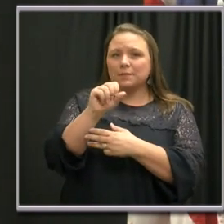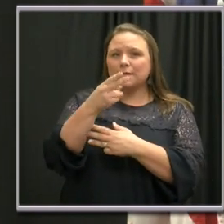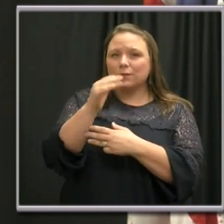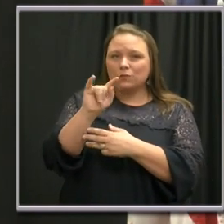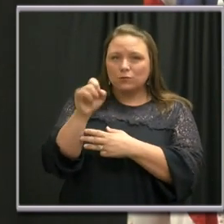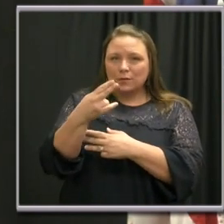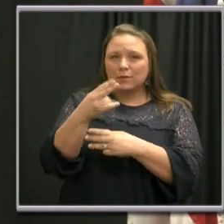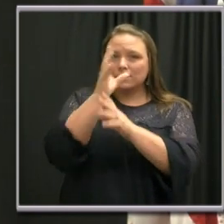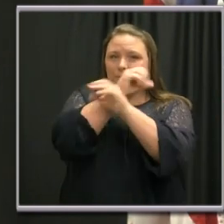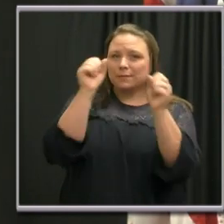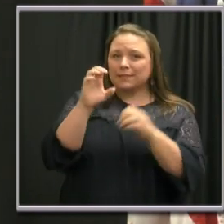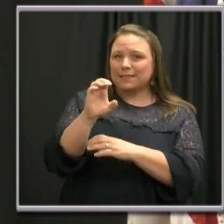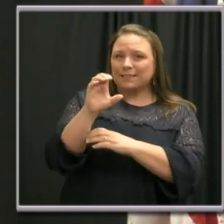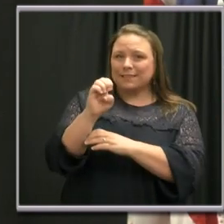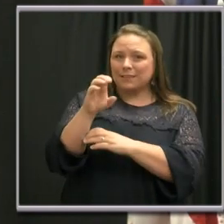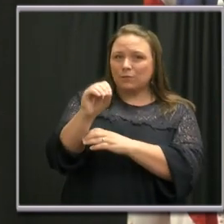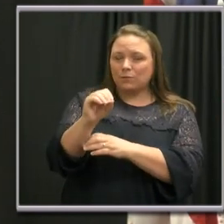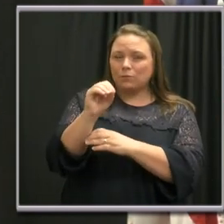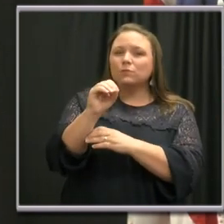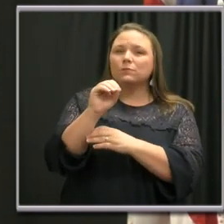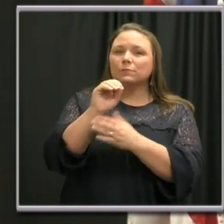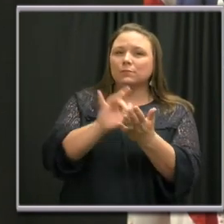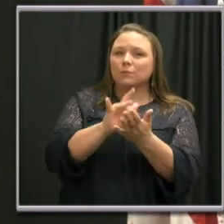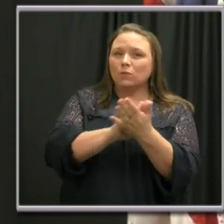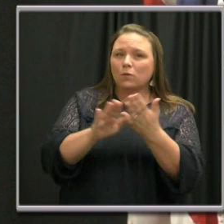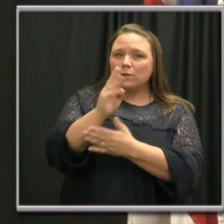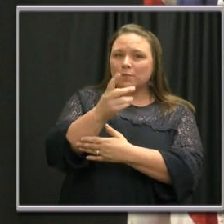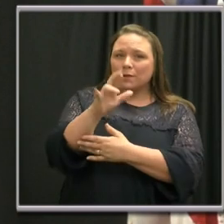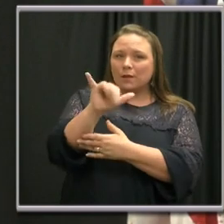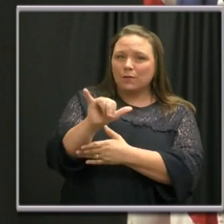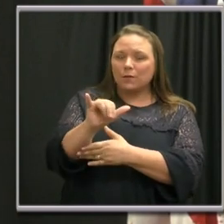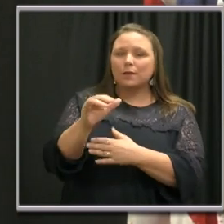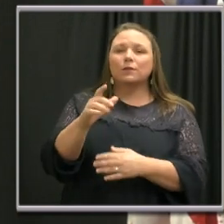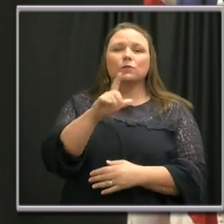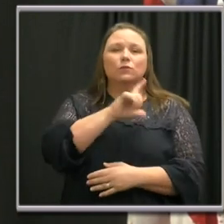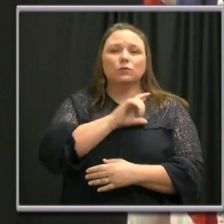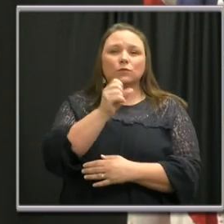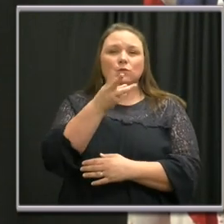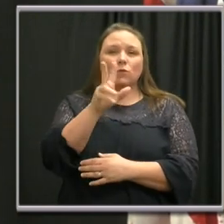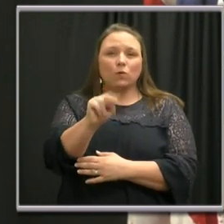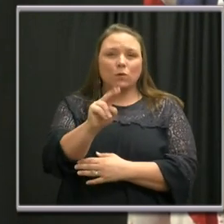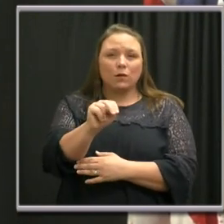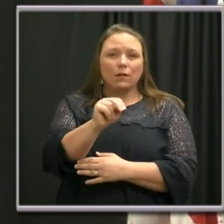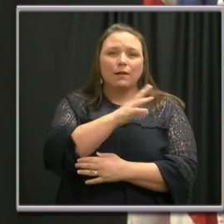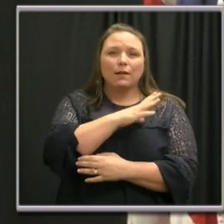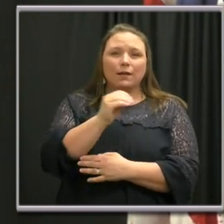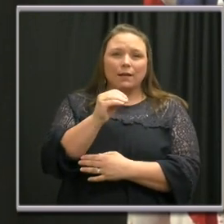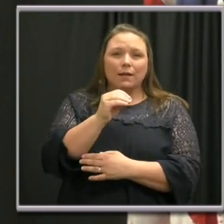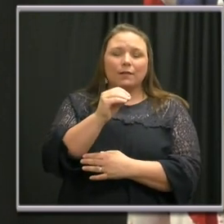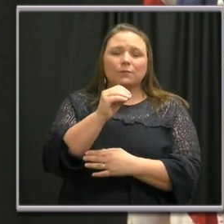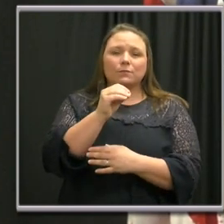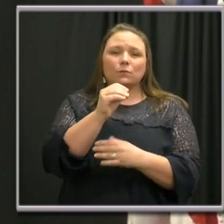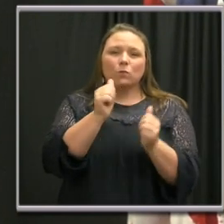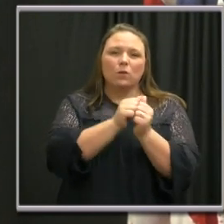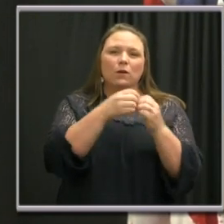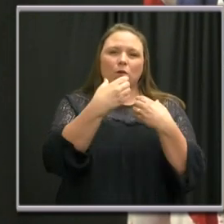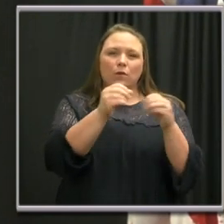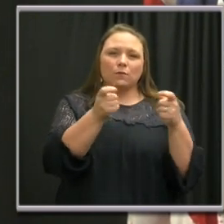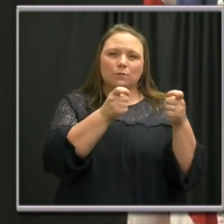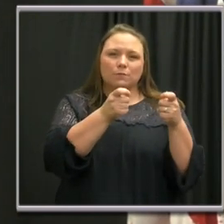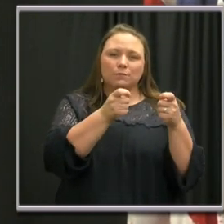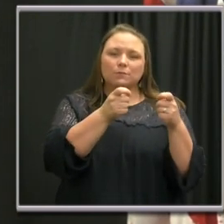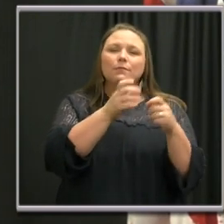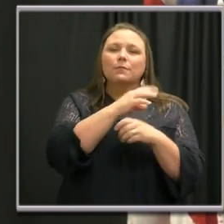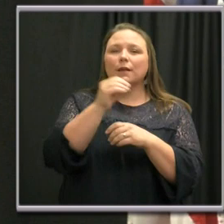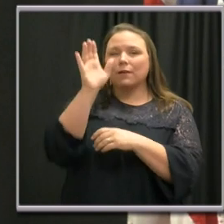Medical College. Director Chief William Swan of the Office of Emergency Management and National Fire Department and Chief